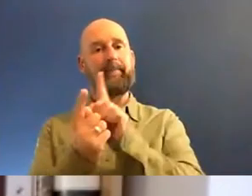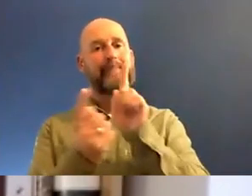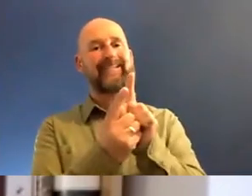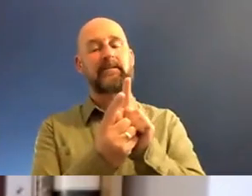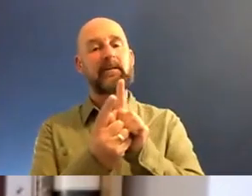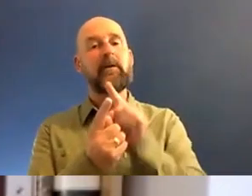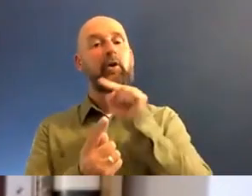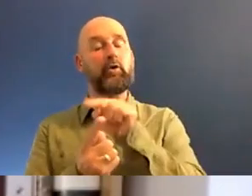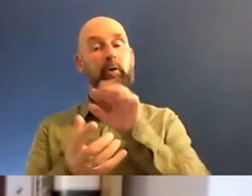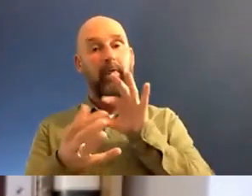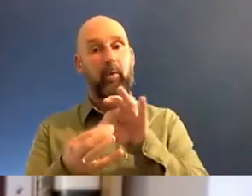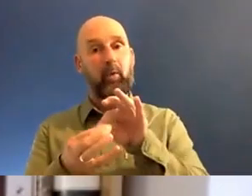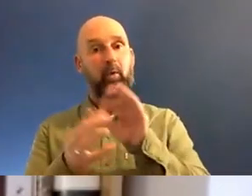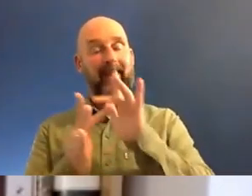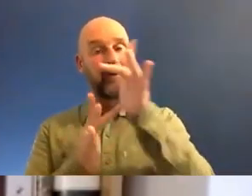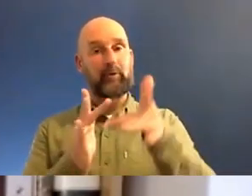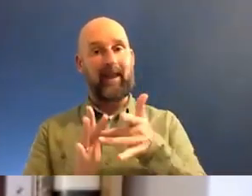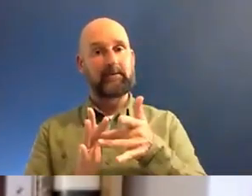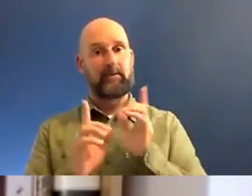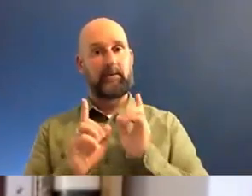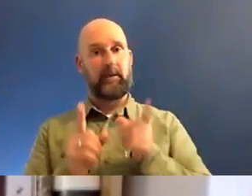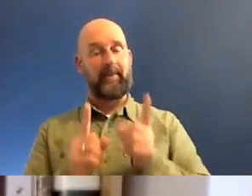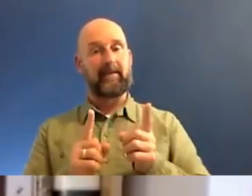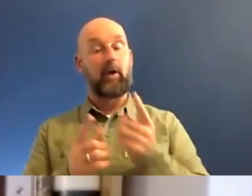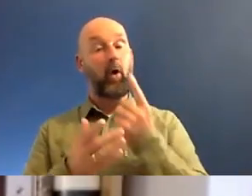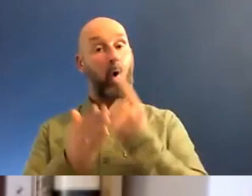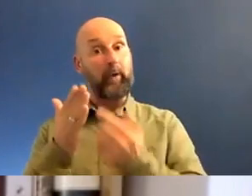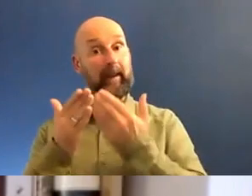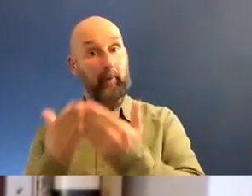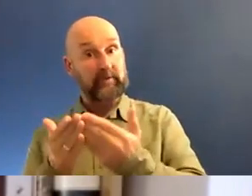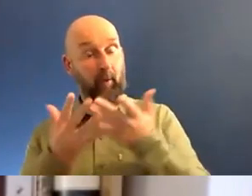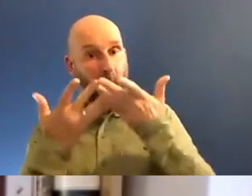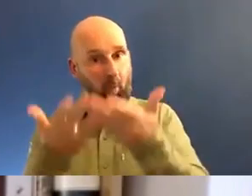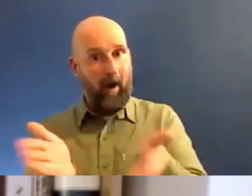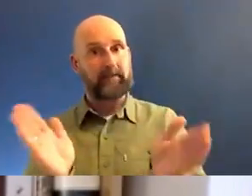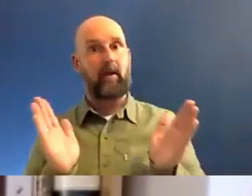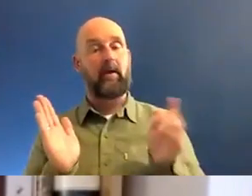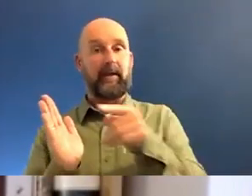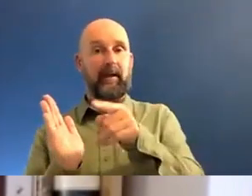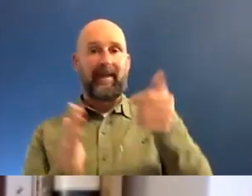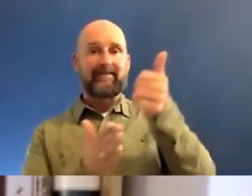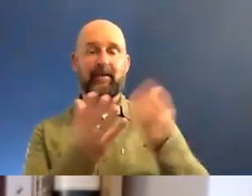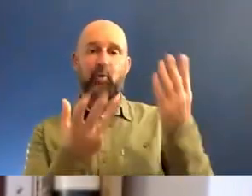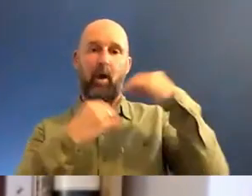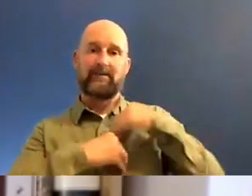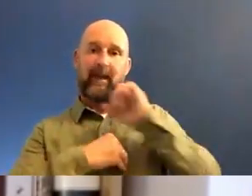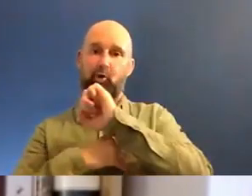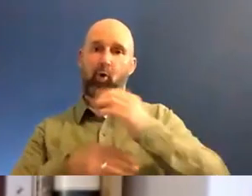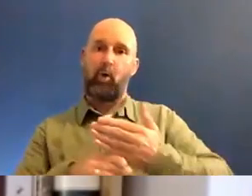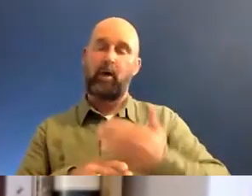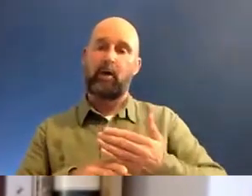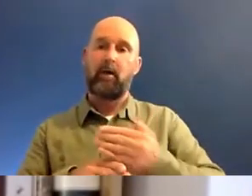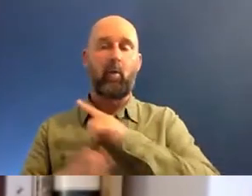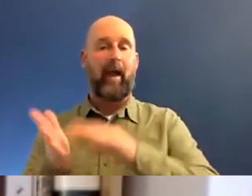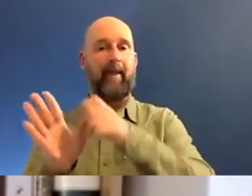because you can connect with them digitally, people beyond the Muslim community, for instance, who might start to understand your work. I'm thinking about what Miriam